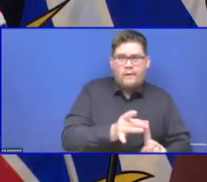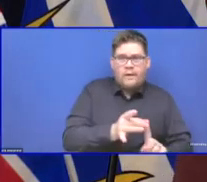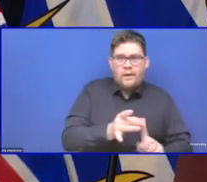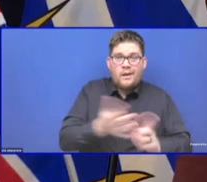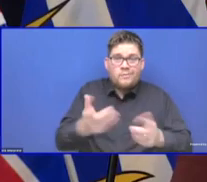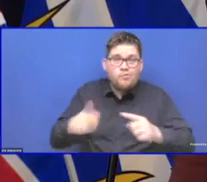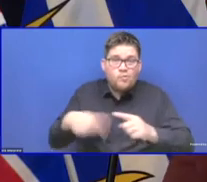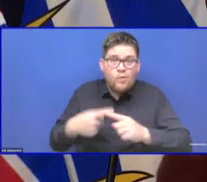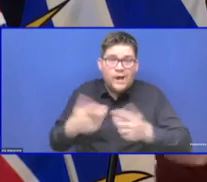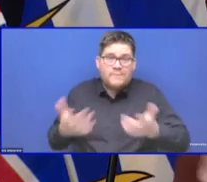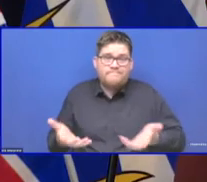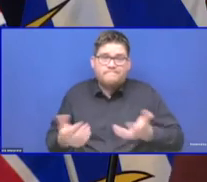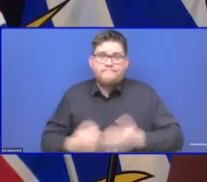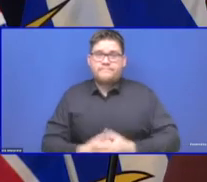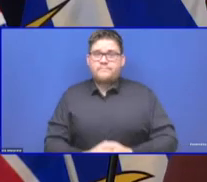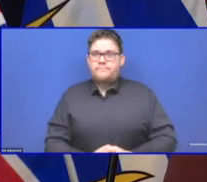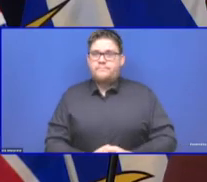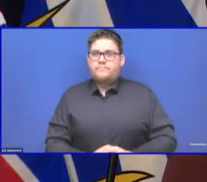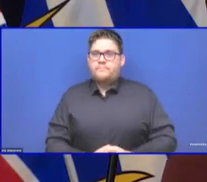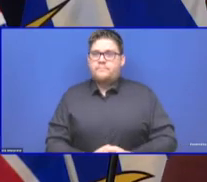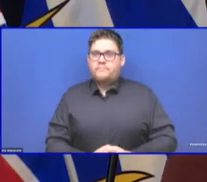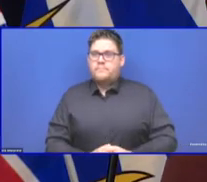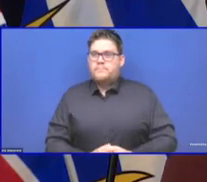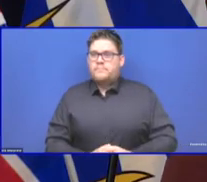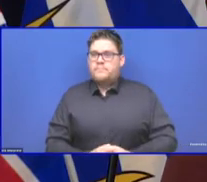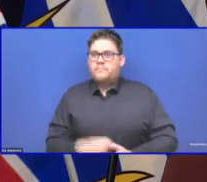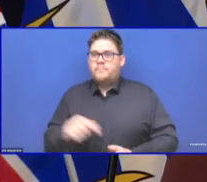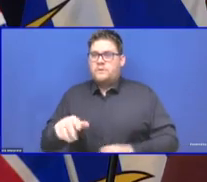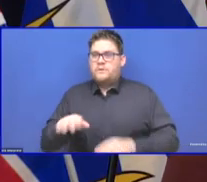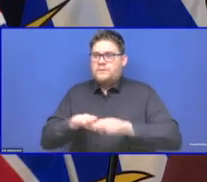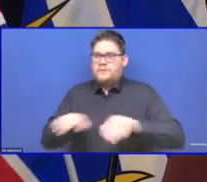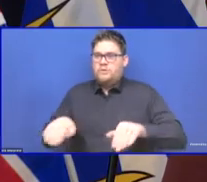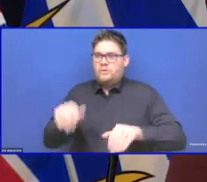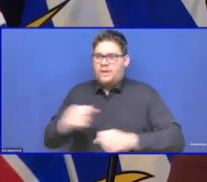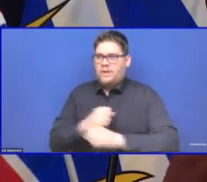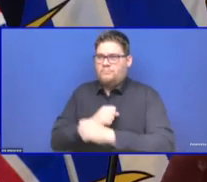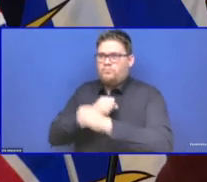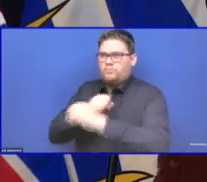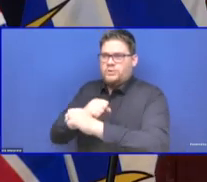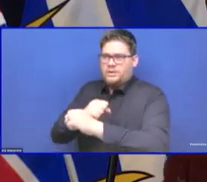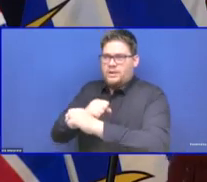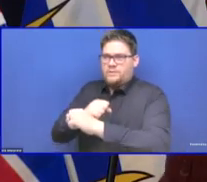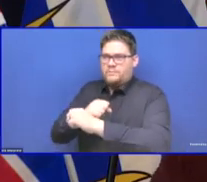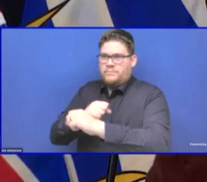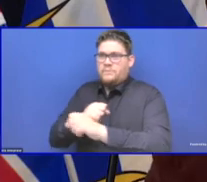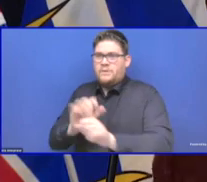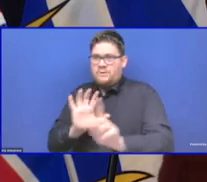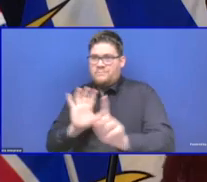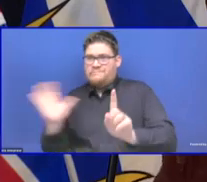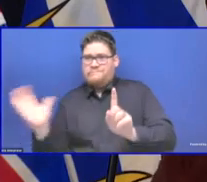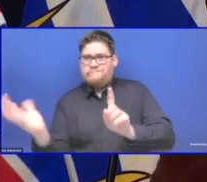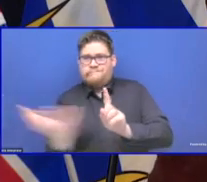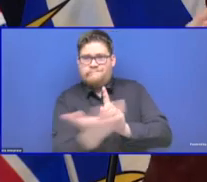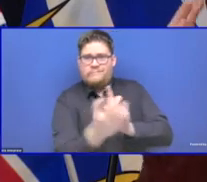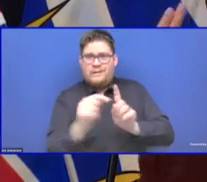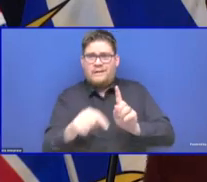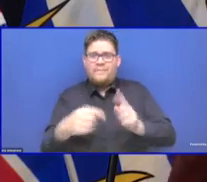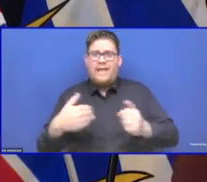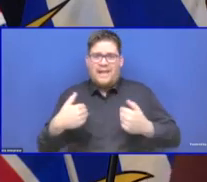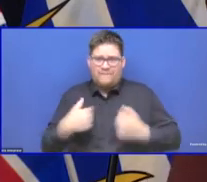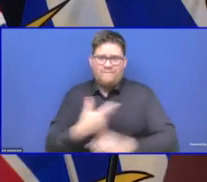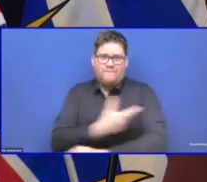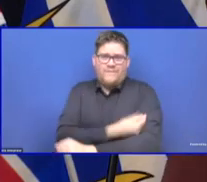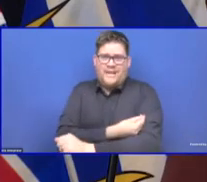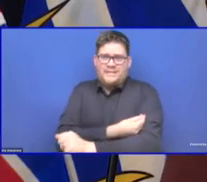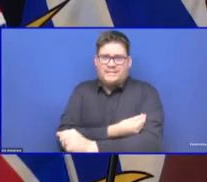protect them is to be, have everybody else around them protected through vaccination, whether it's their older siblings, their family, the